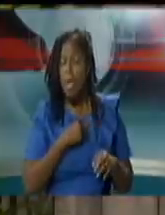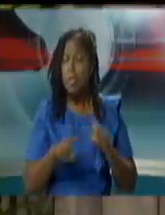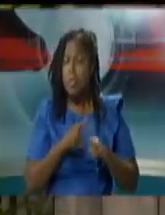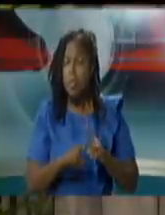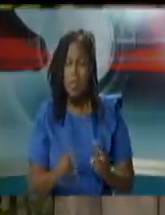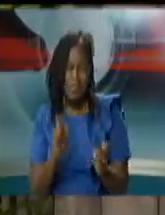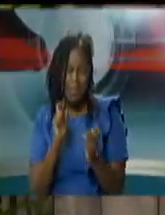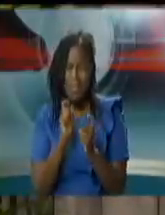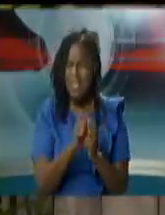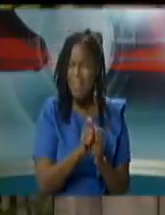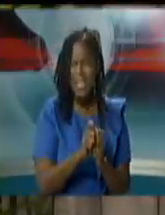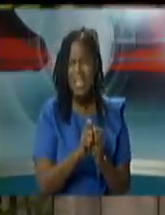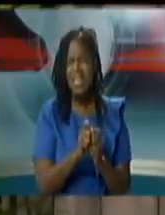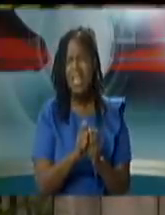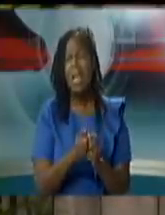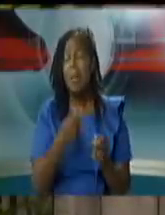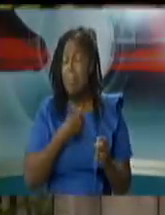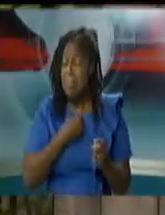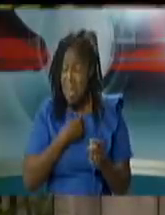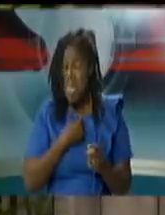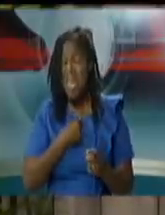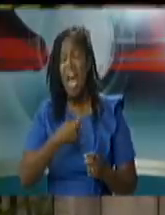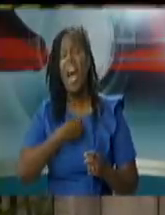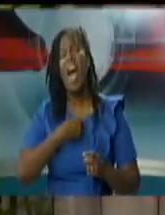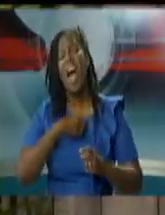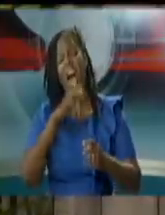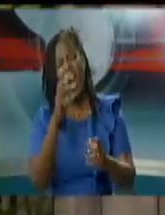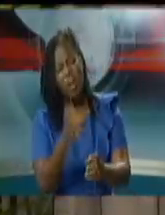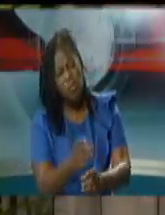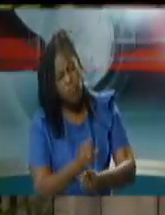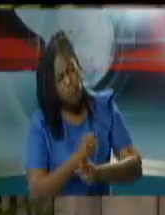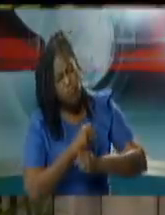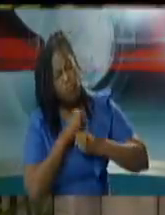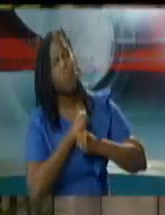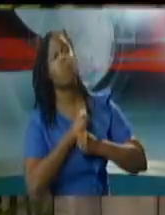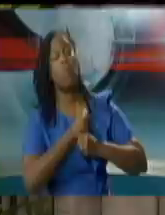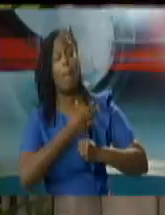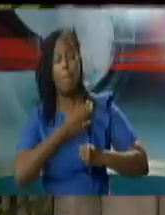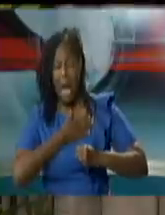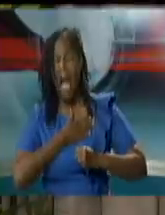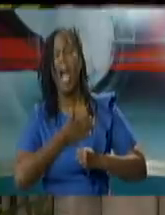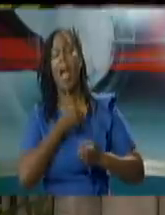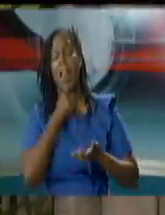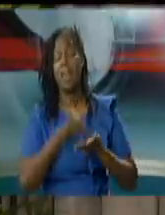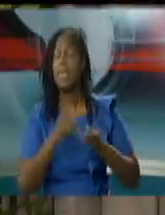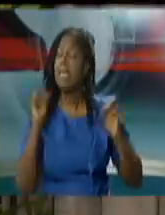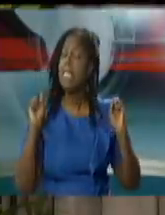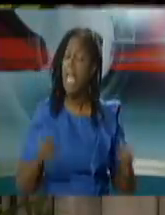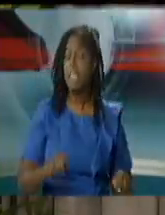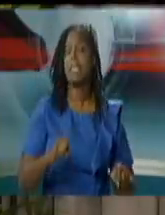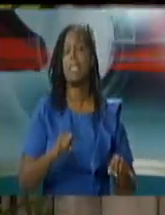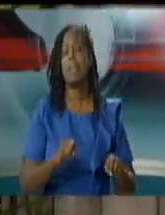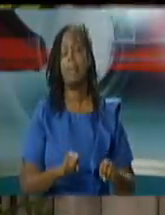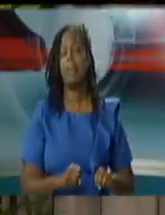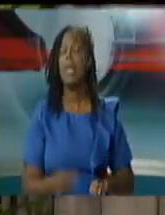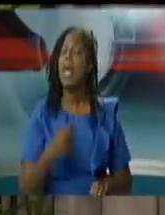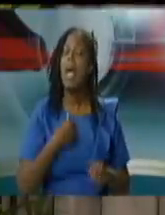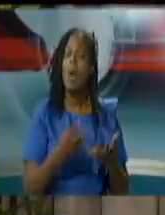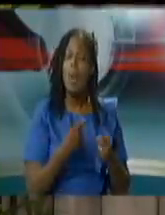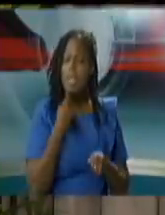of the attorney general so i take ownership of of that letter and its contents and yes i'd like to say that